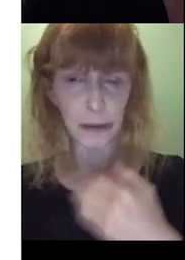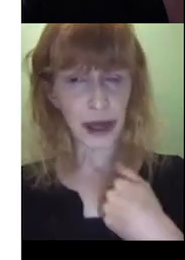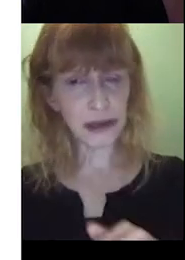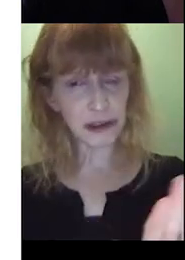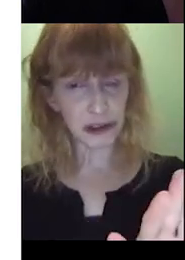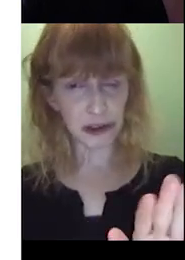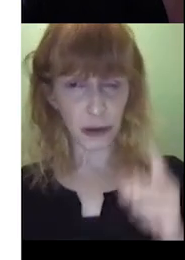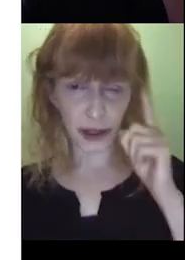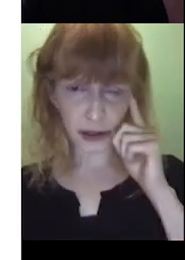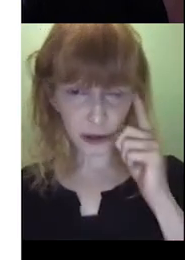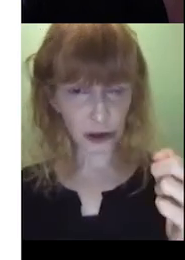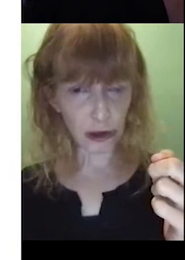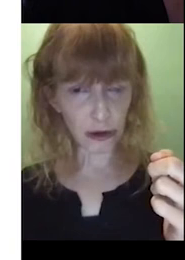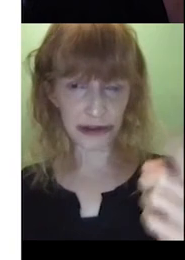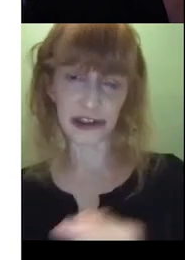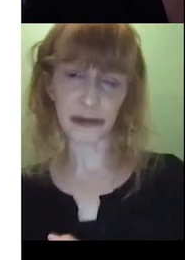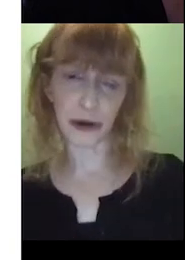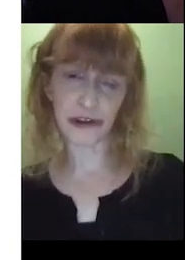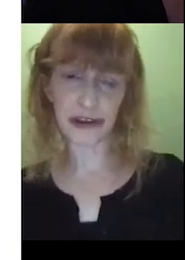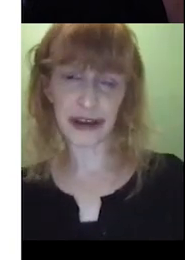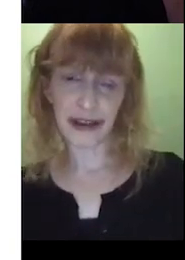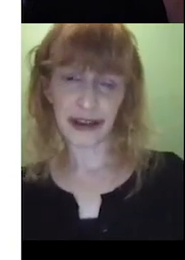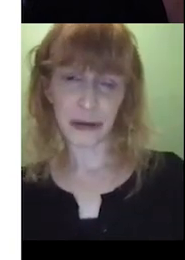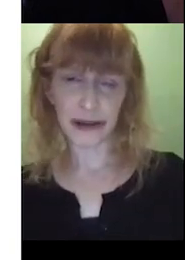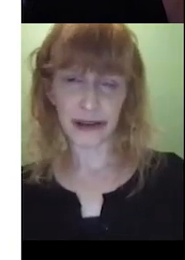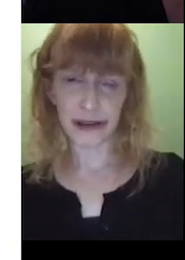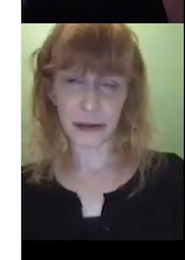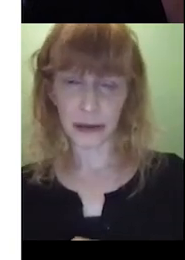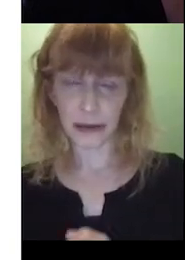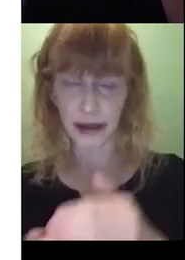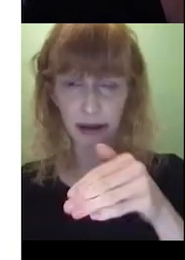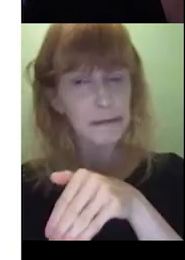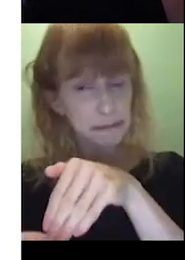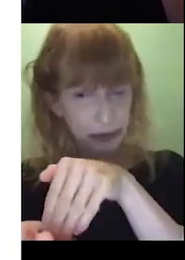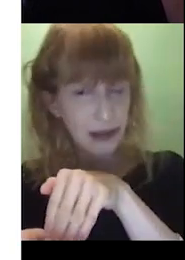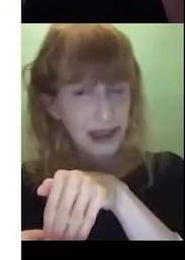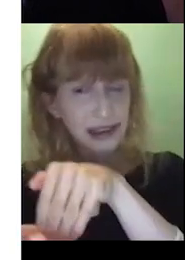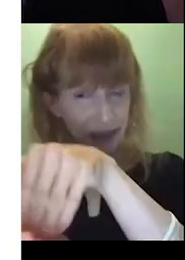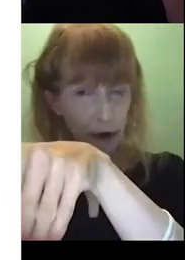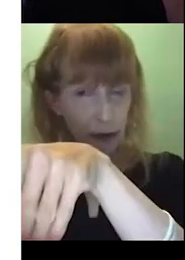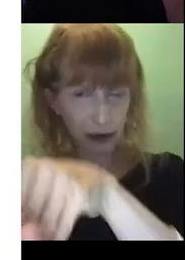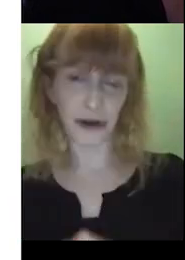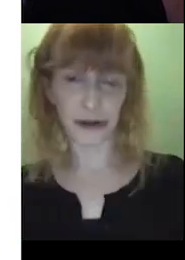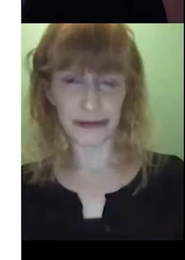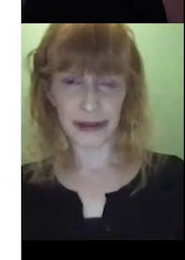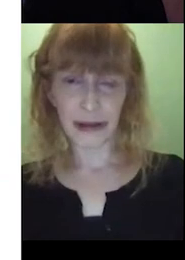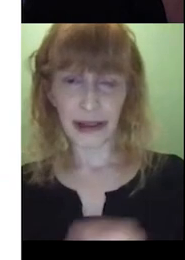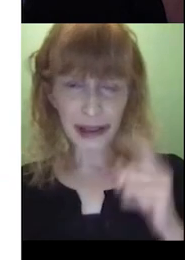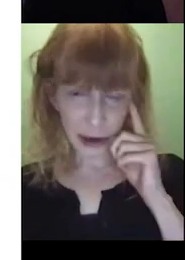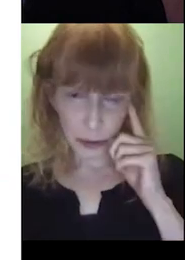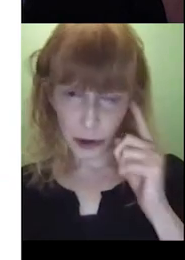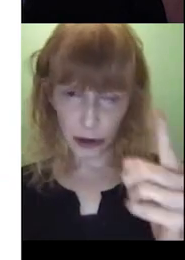you know, maybe she's going to look for Spot, then you might say something about like, let's help her.